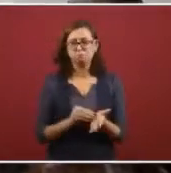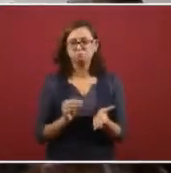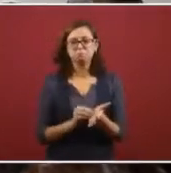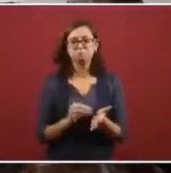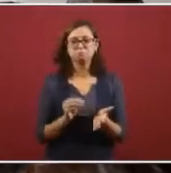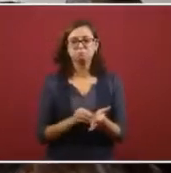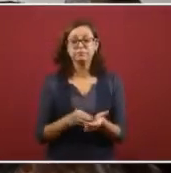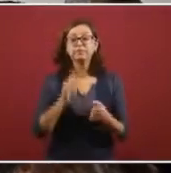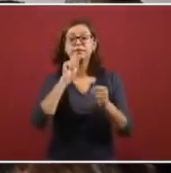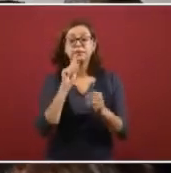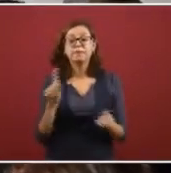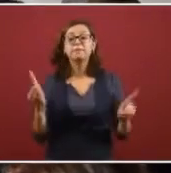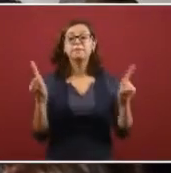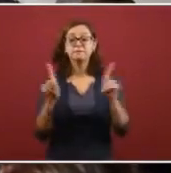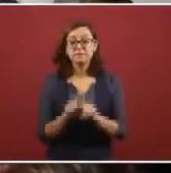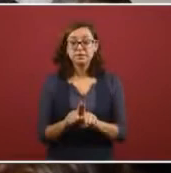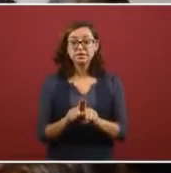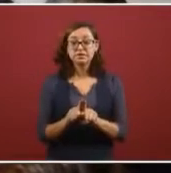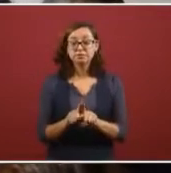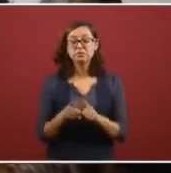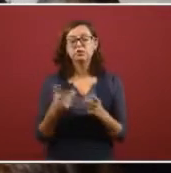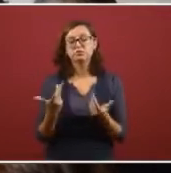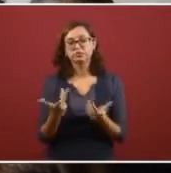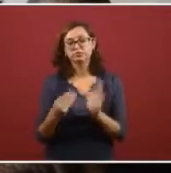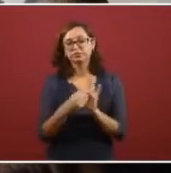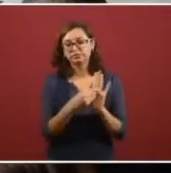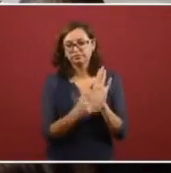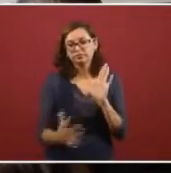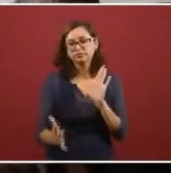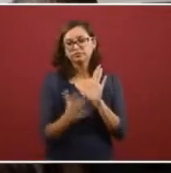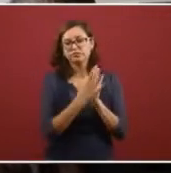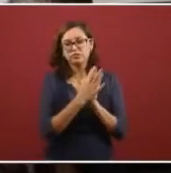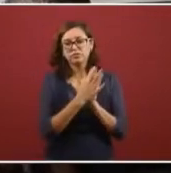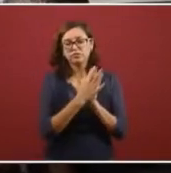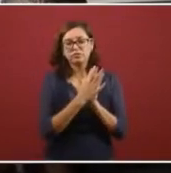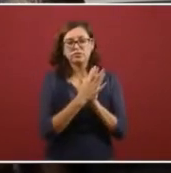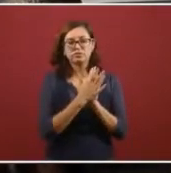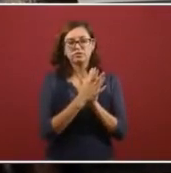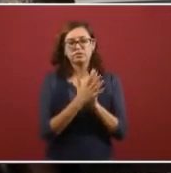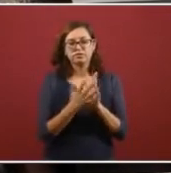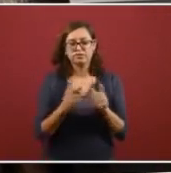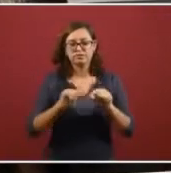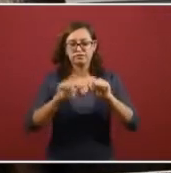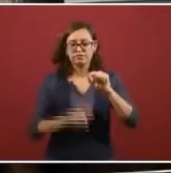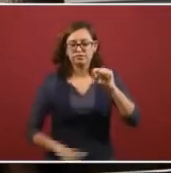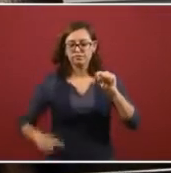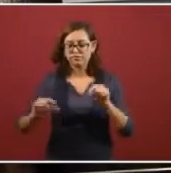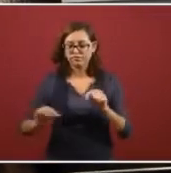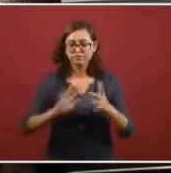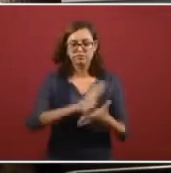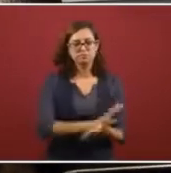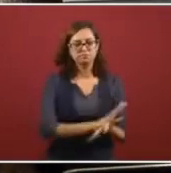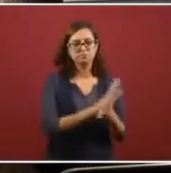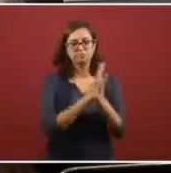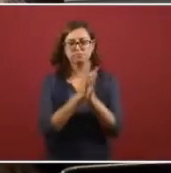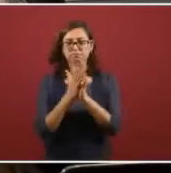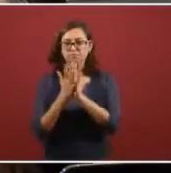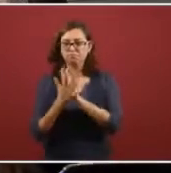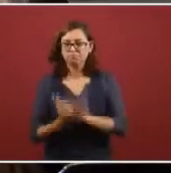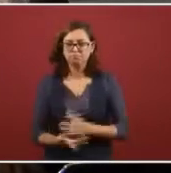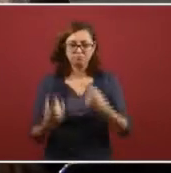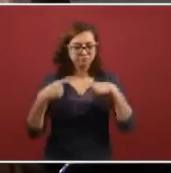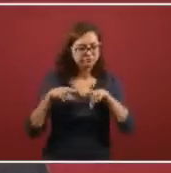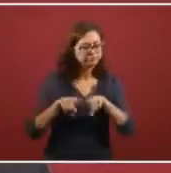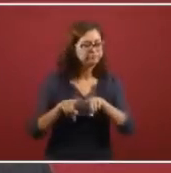And at the same time, we are continuing to set down the basis for the, for the